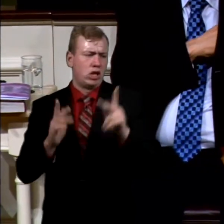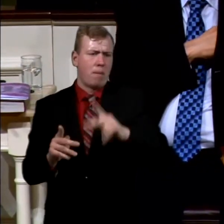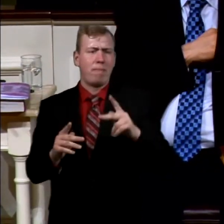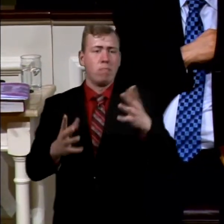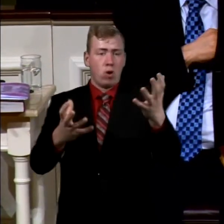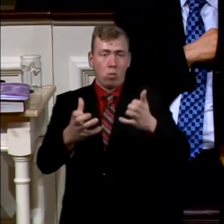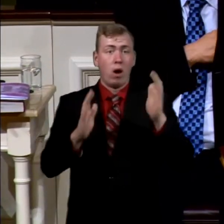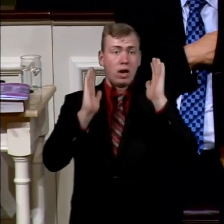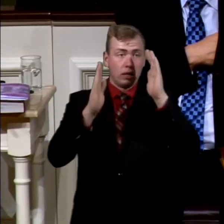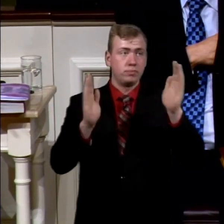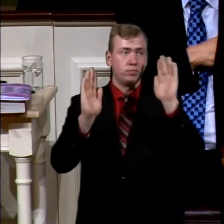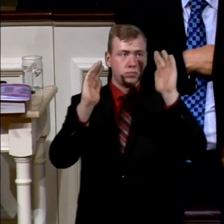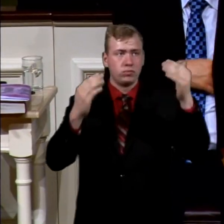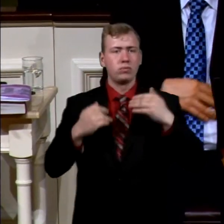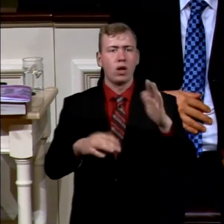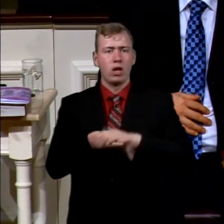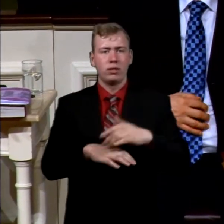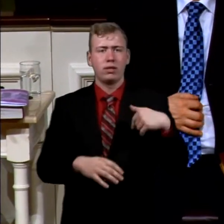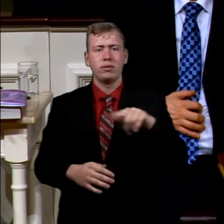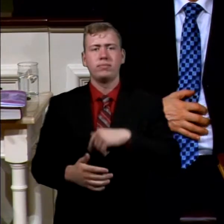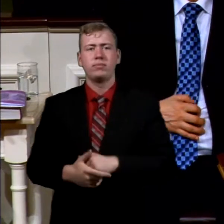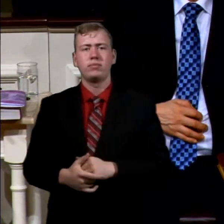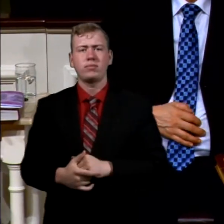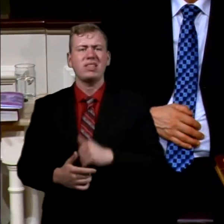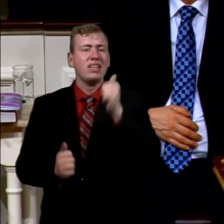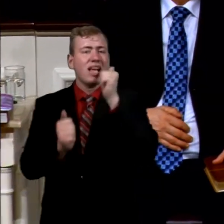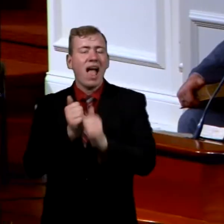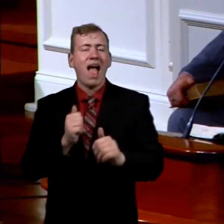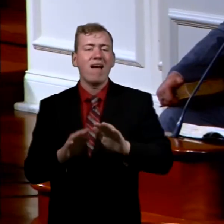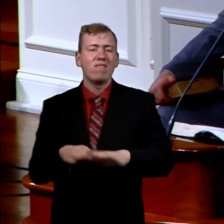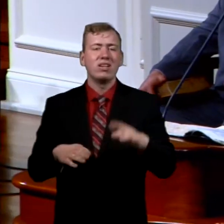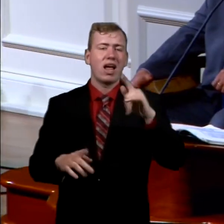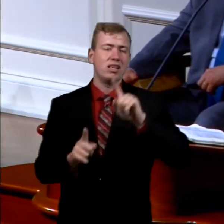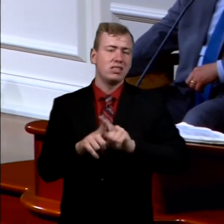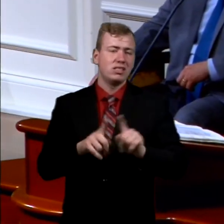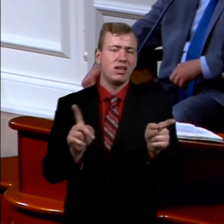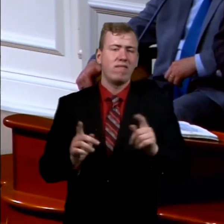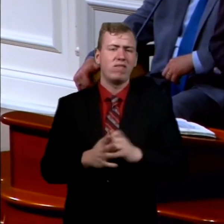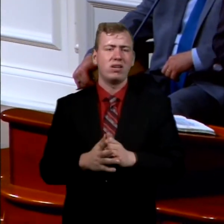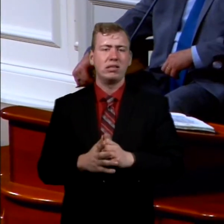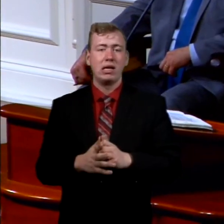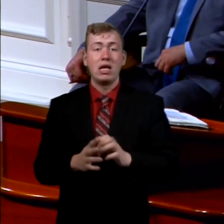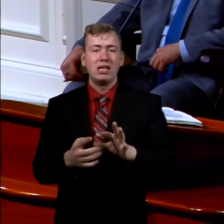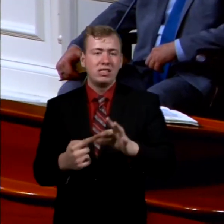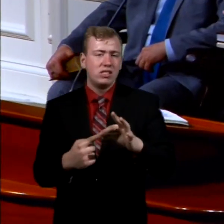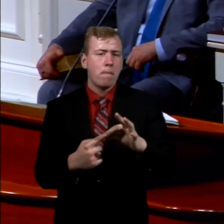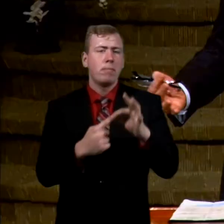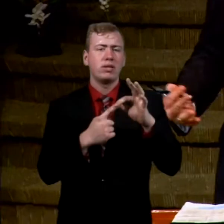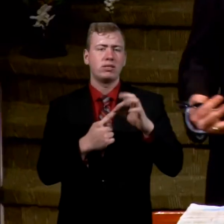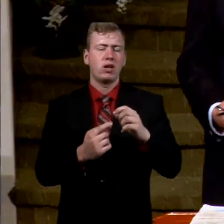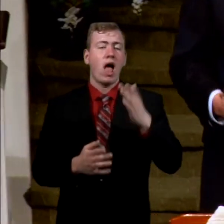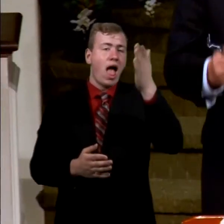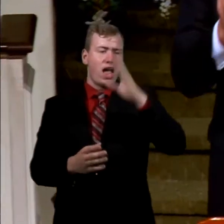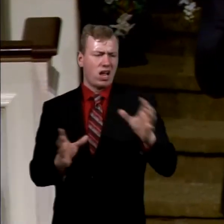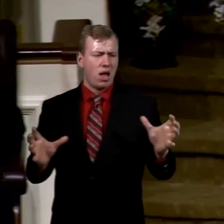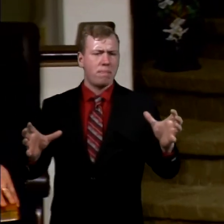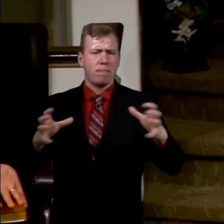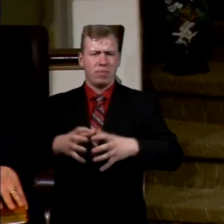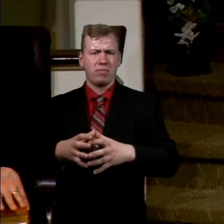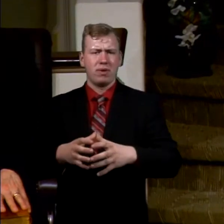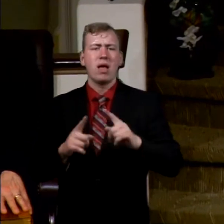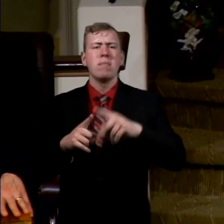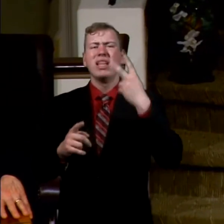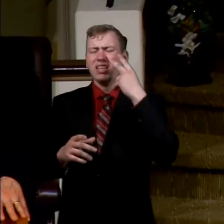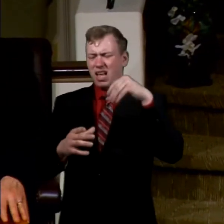all of your attention. Every child is different, unique, and God has put them together. But they saw